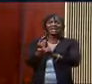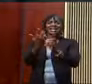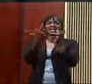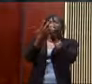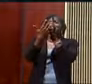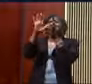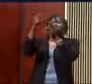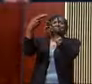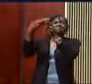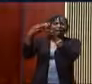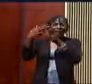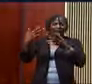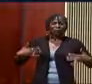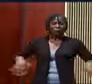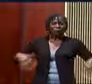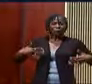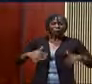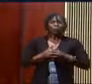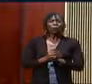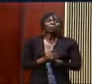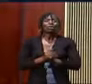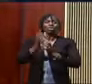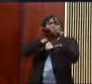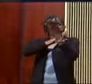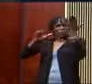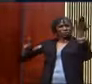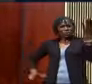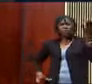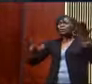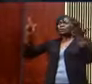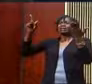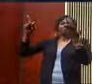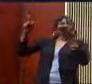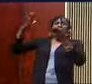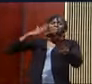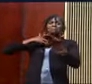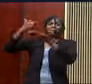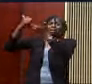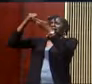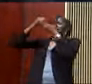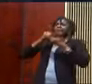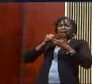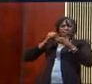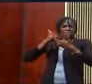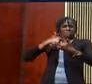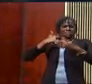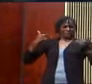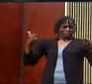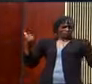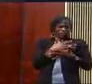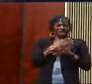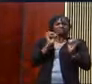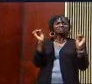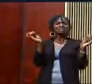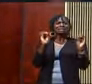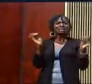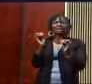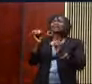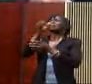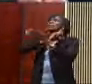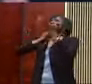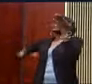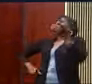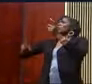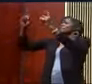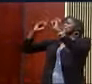affirmation? The Lord is my light and my salvation. Whom shall I fear? The Lord is the strength of my life.